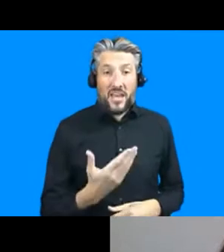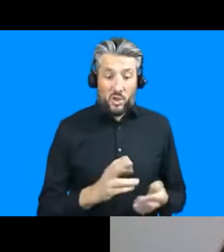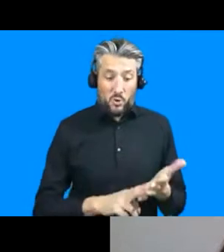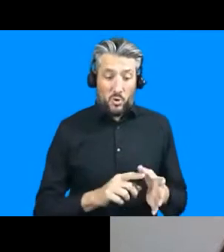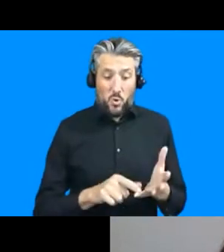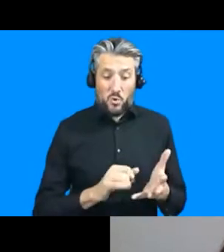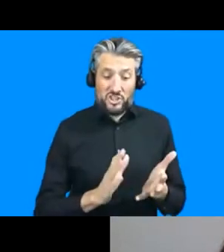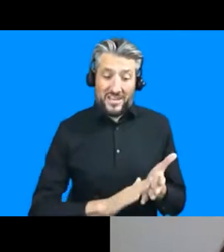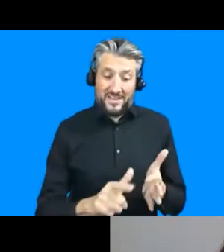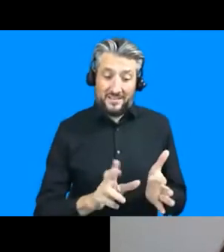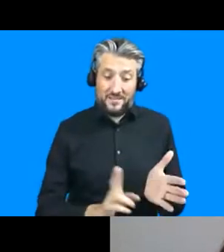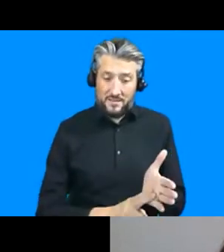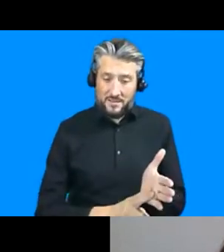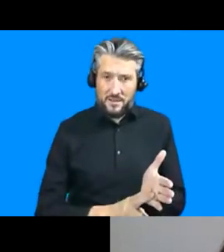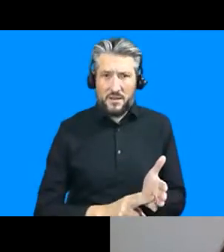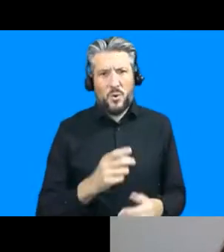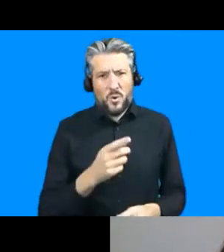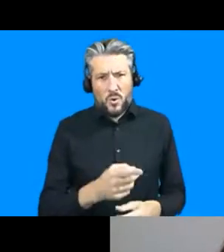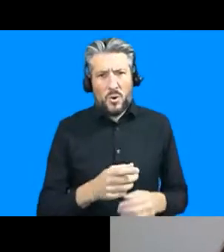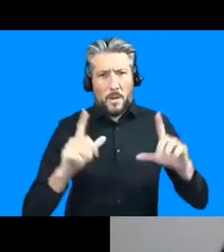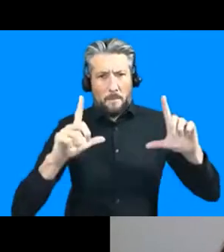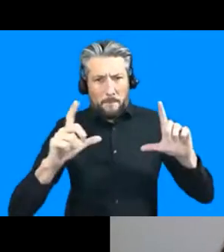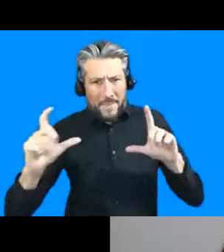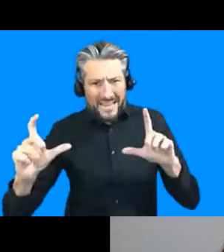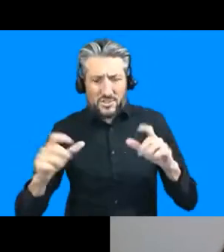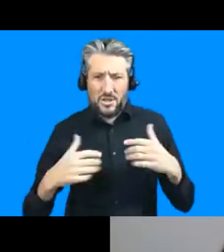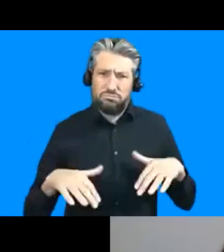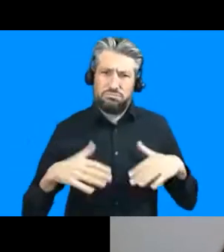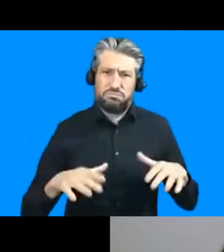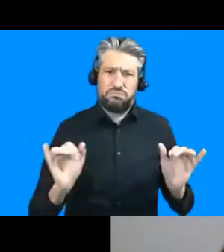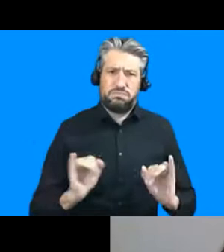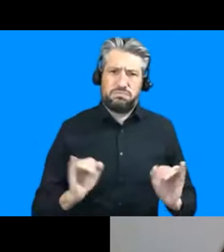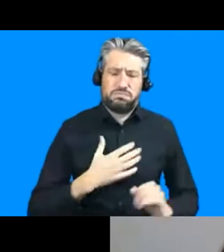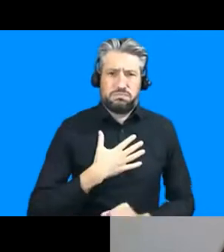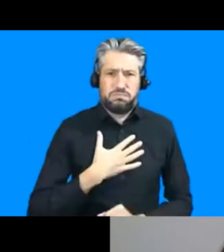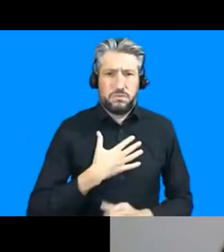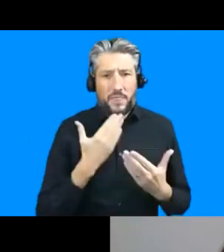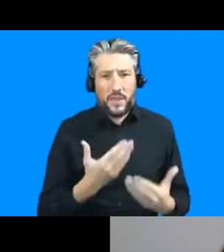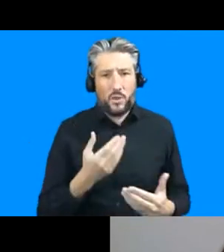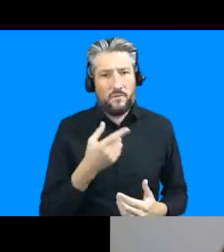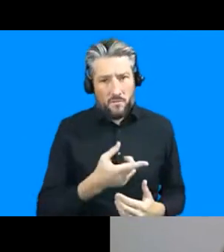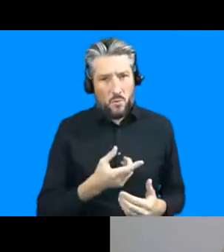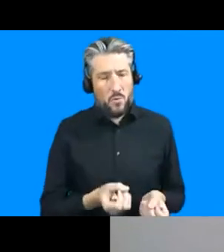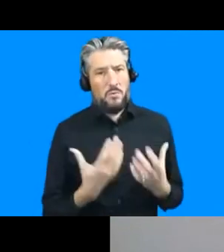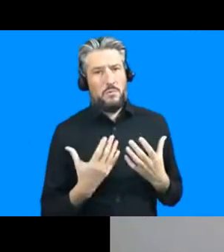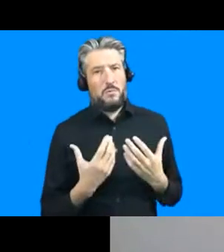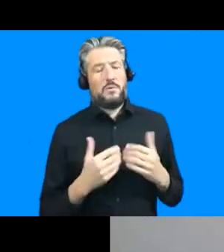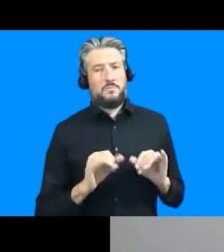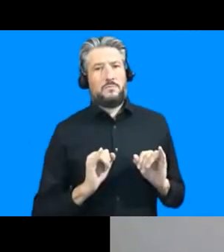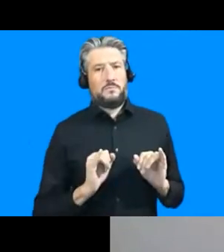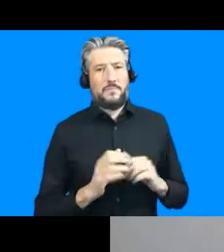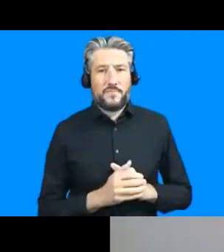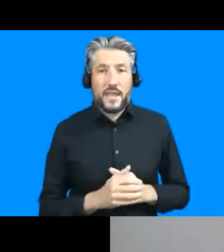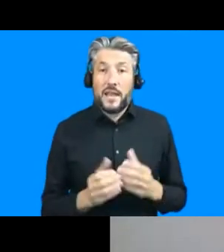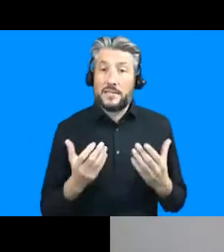are seriously devastating pictures thank you very much for showing those to us so i'm going to turn now finally to jideep to give